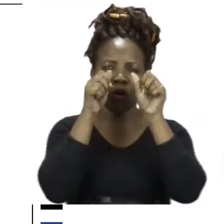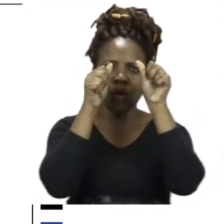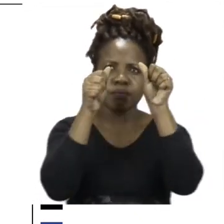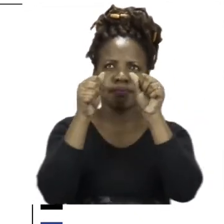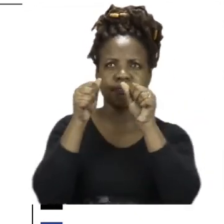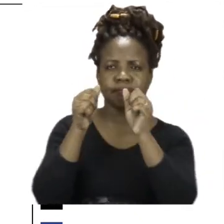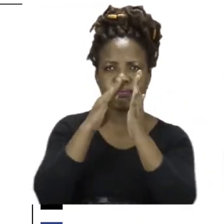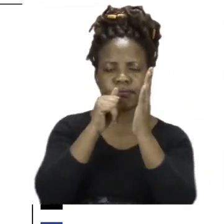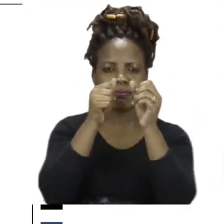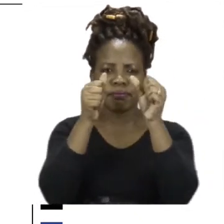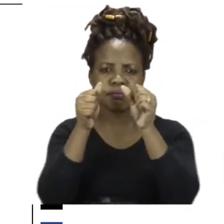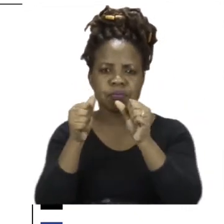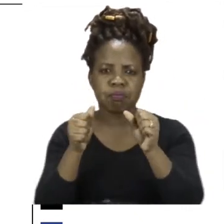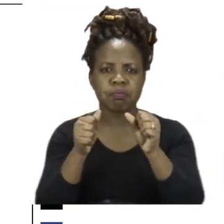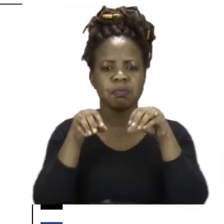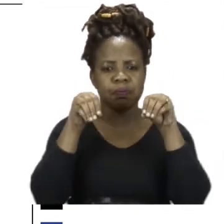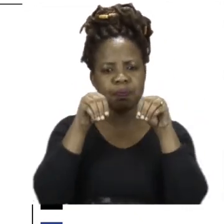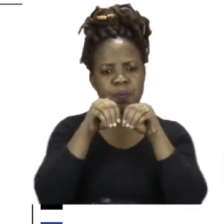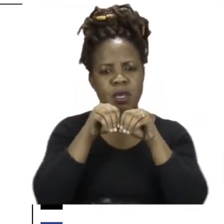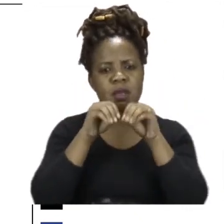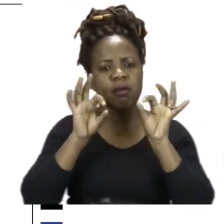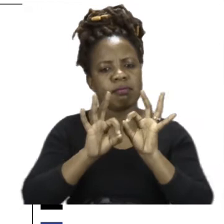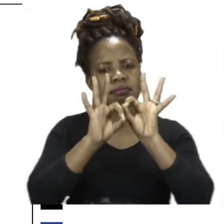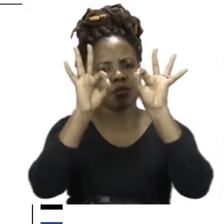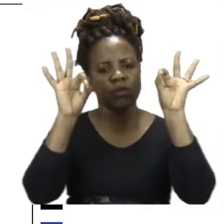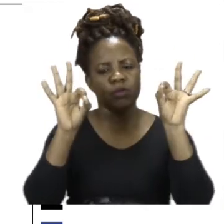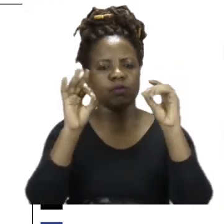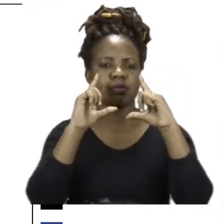beautiful picture.